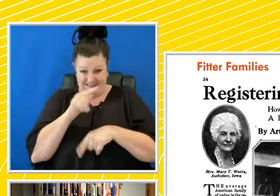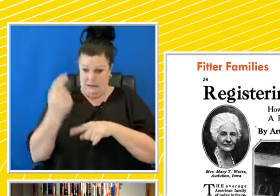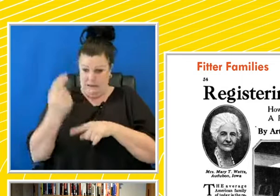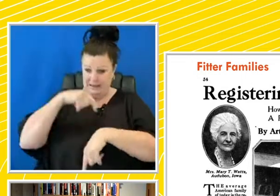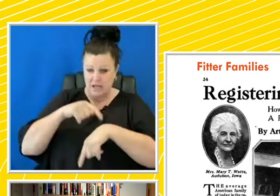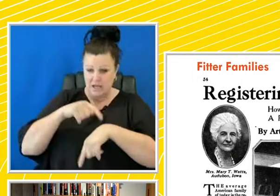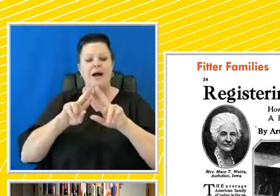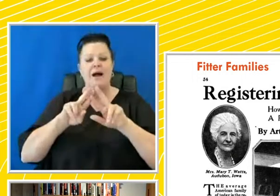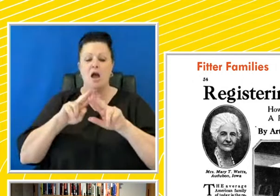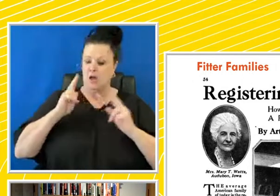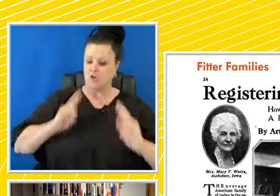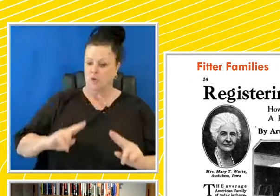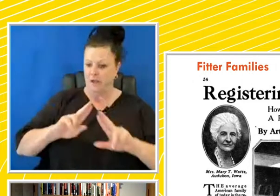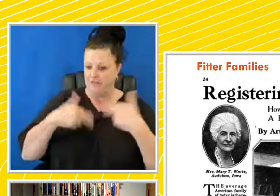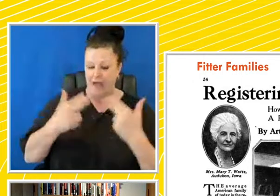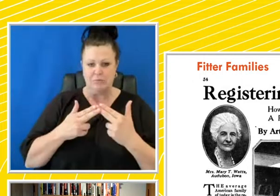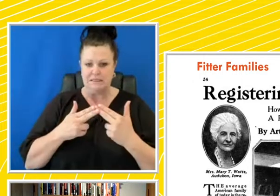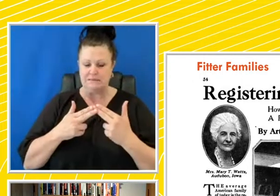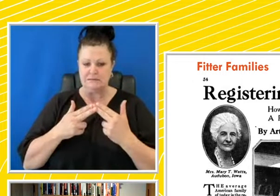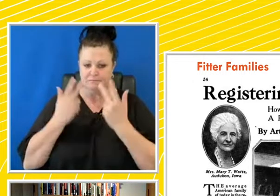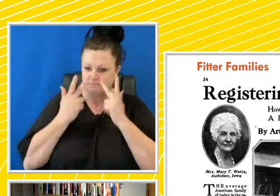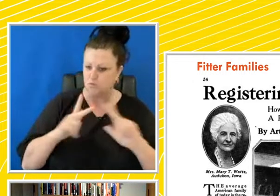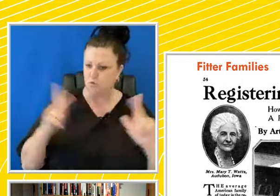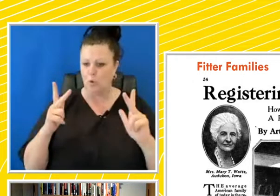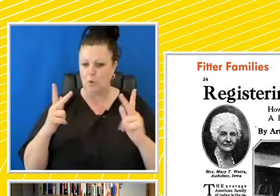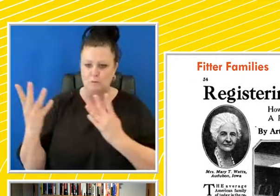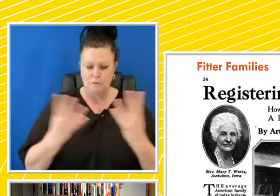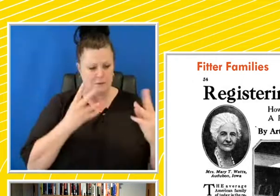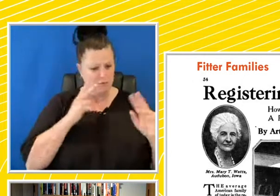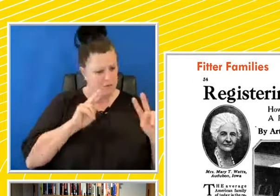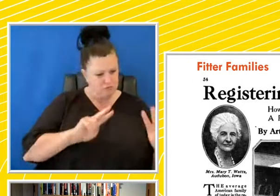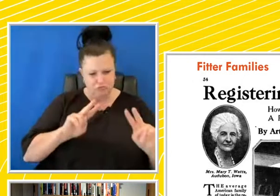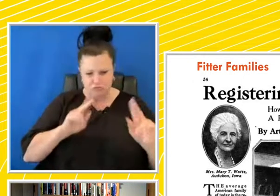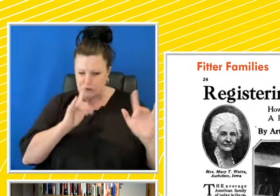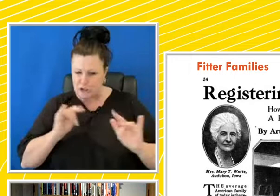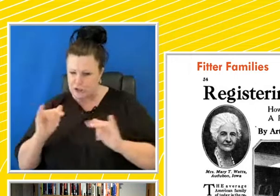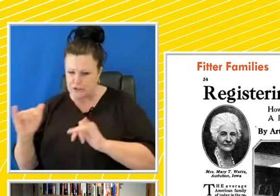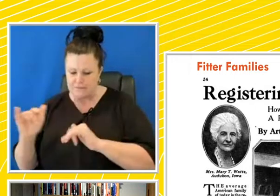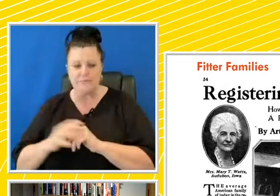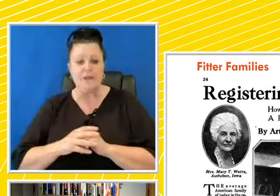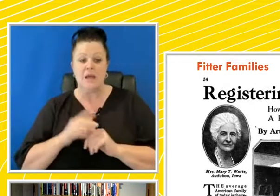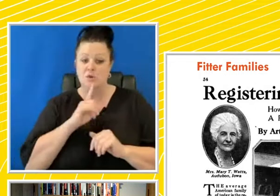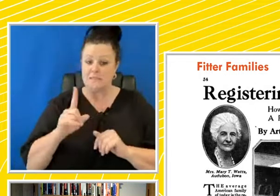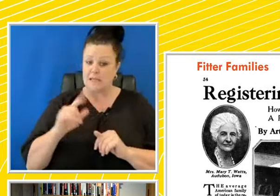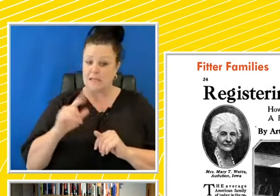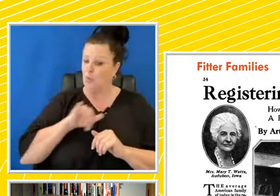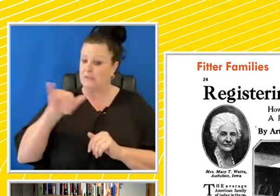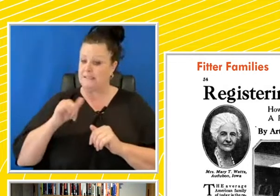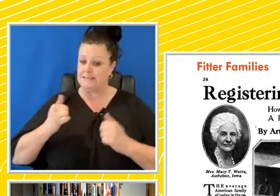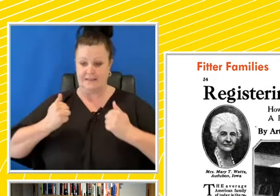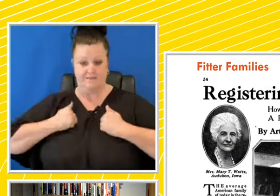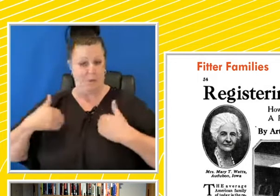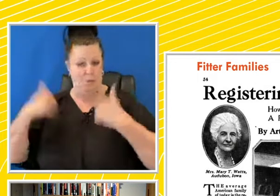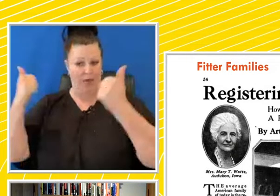fairs eugenic department. And photos are published in the local paper. This is the fitter family that won